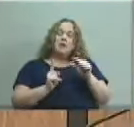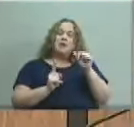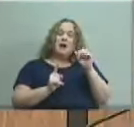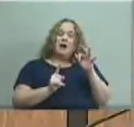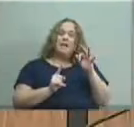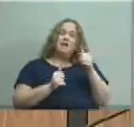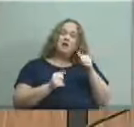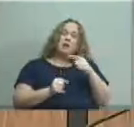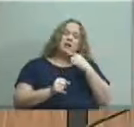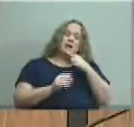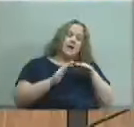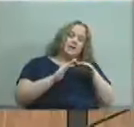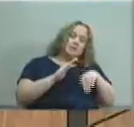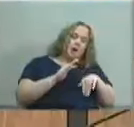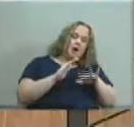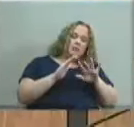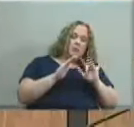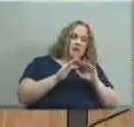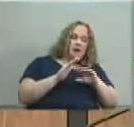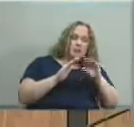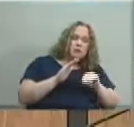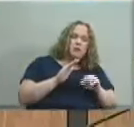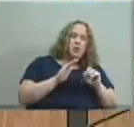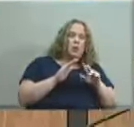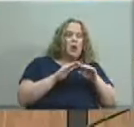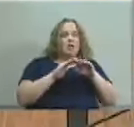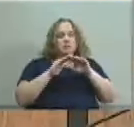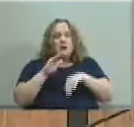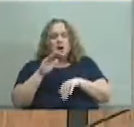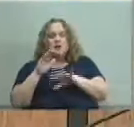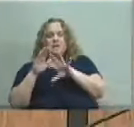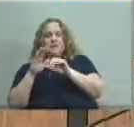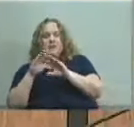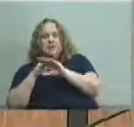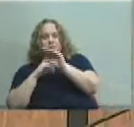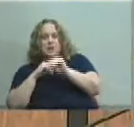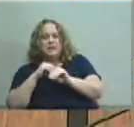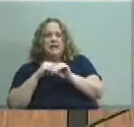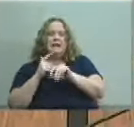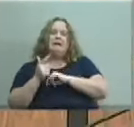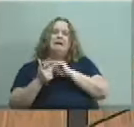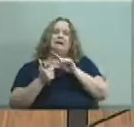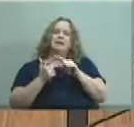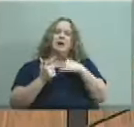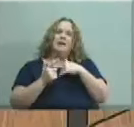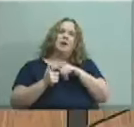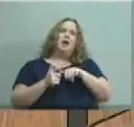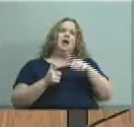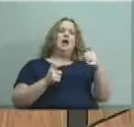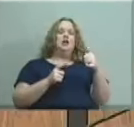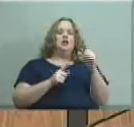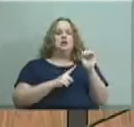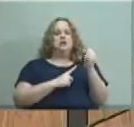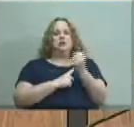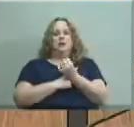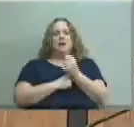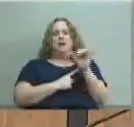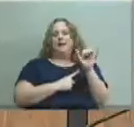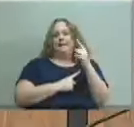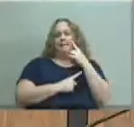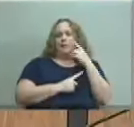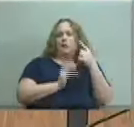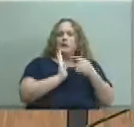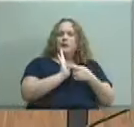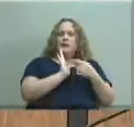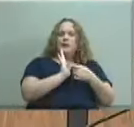percent or the bottom 50 percent there are a whole lot of other scenarios scenarios like um for example scenarios